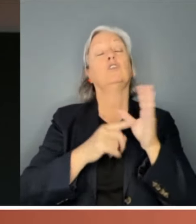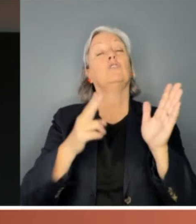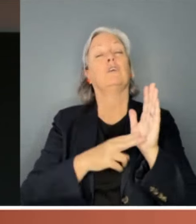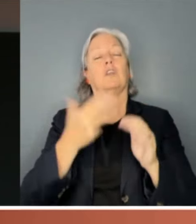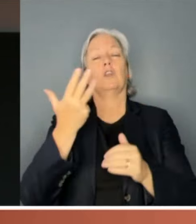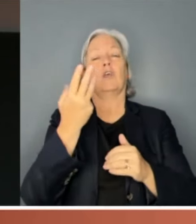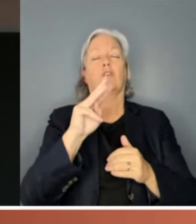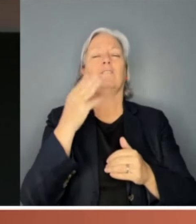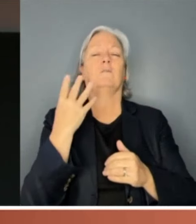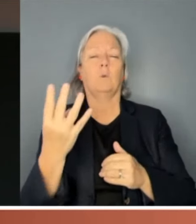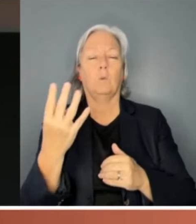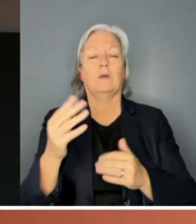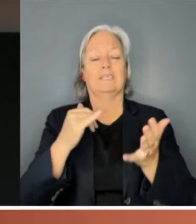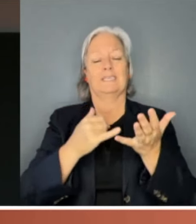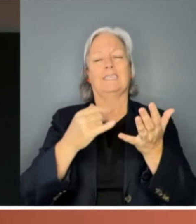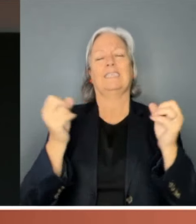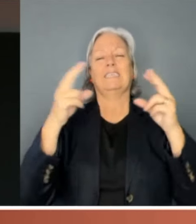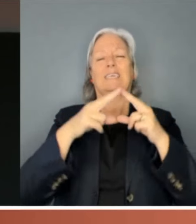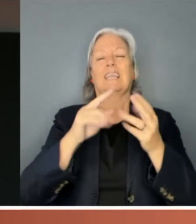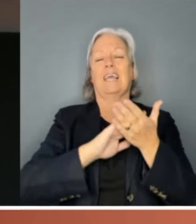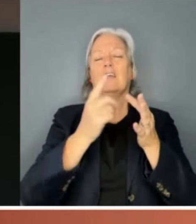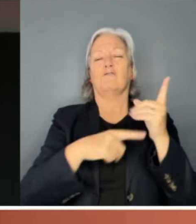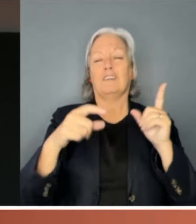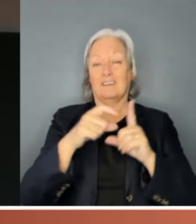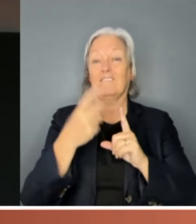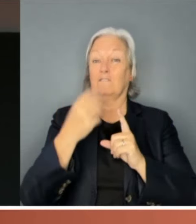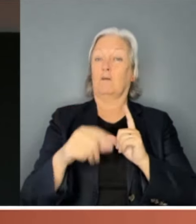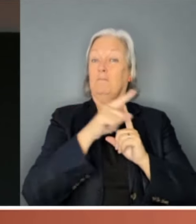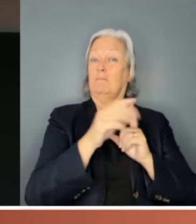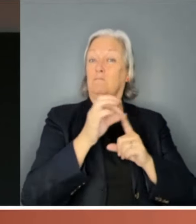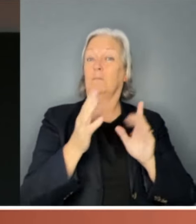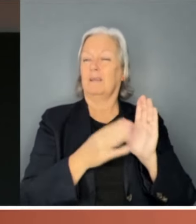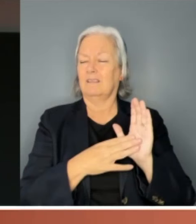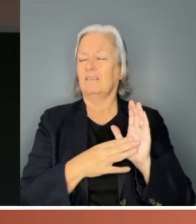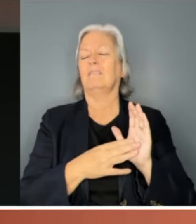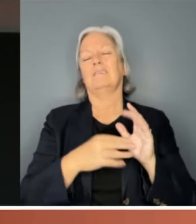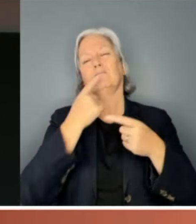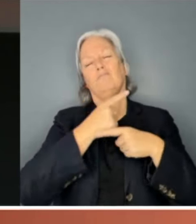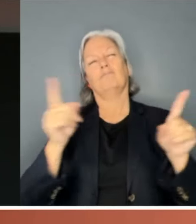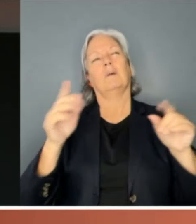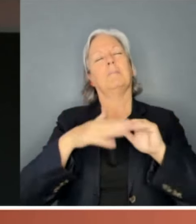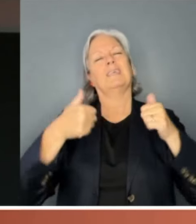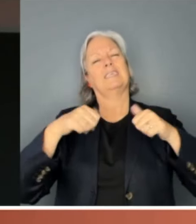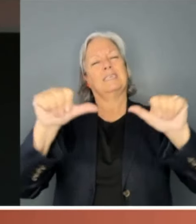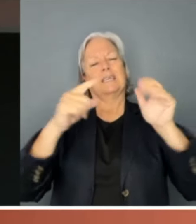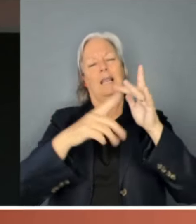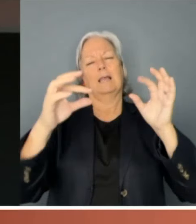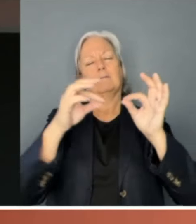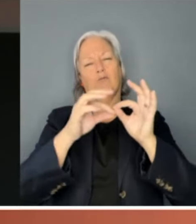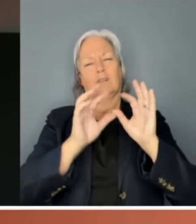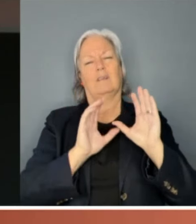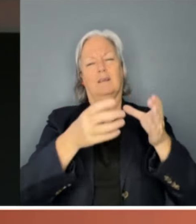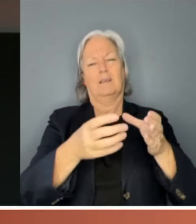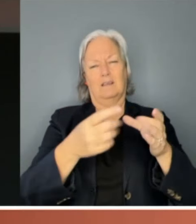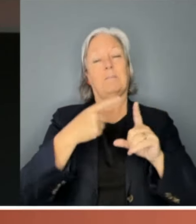Herald reported on an address made by Prime Minister Joseph Lyons about the success of the Liberal Party and the role of